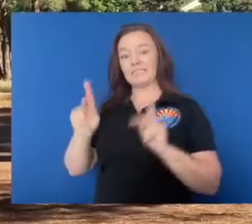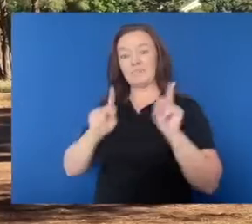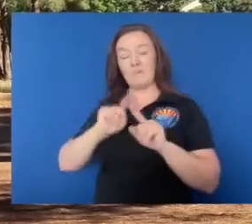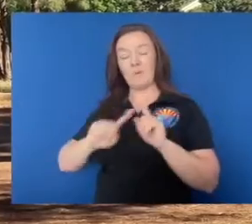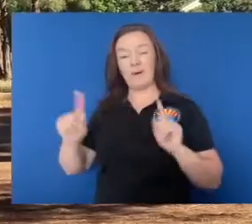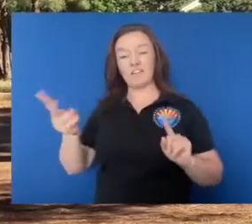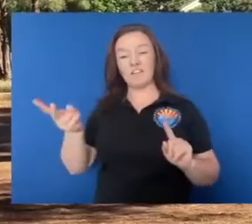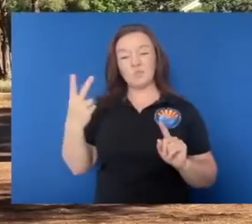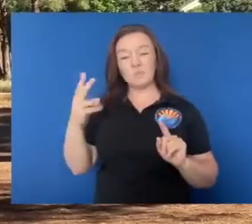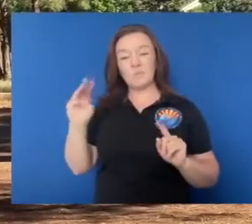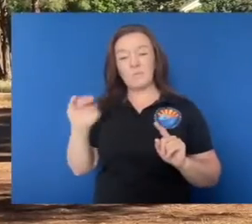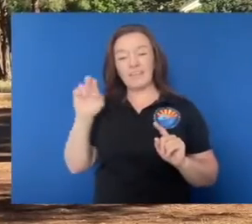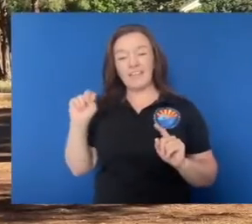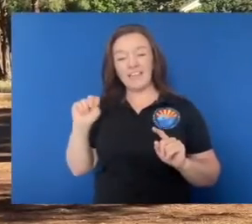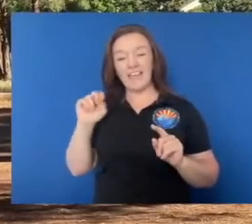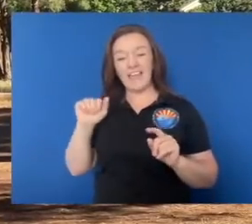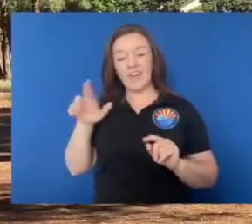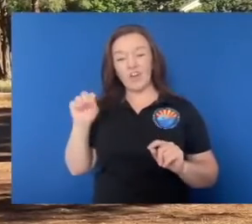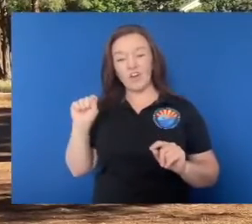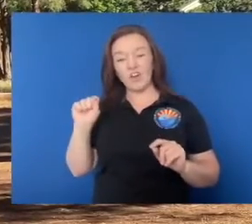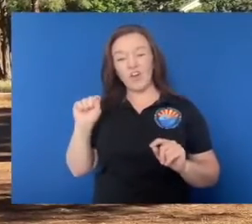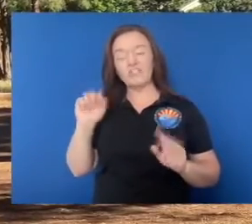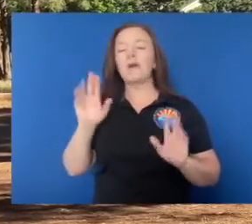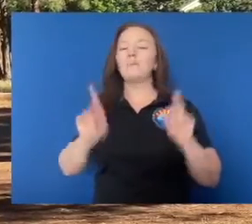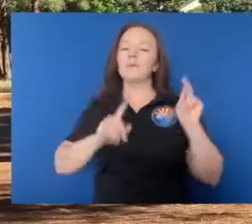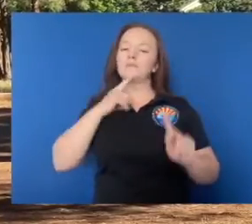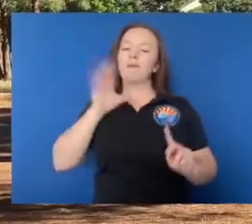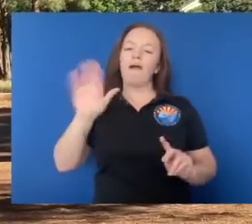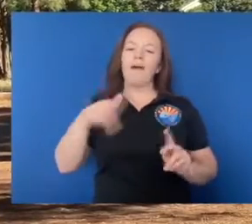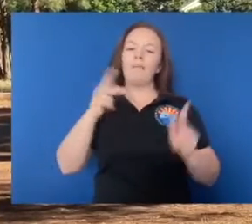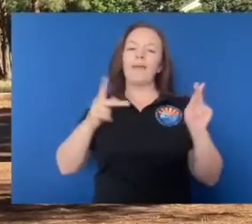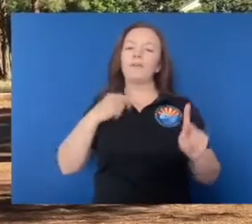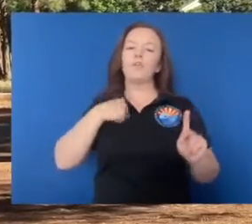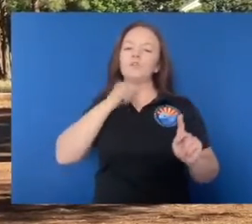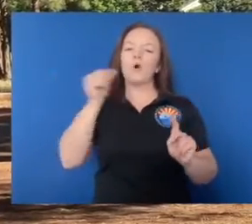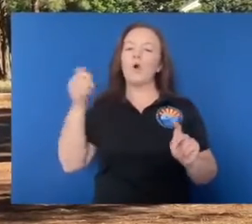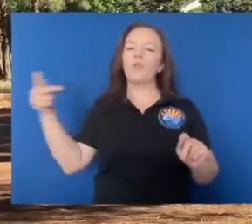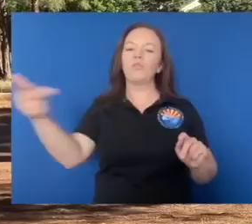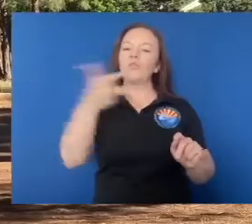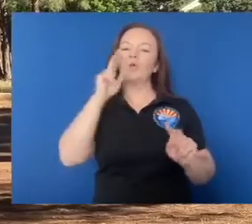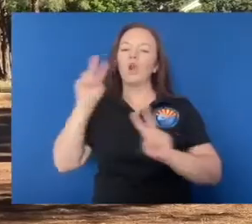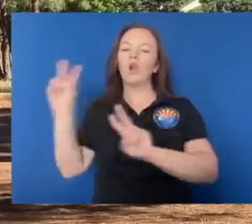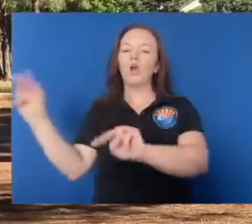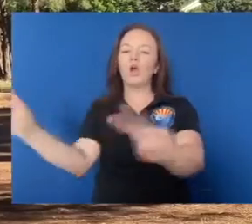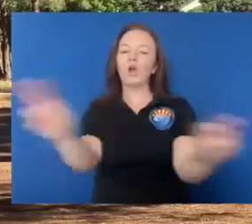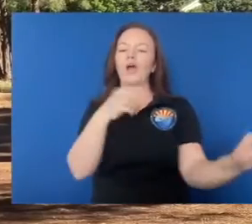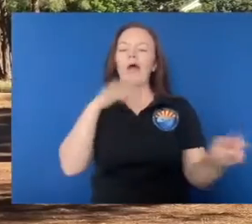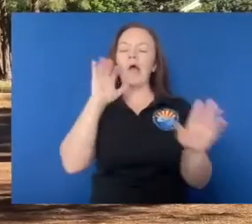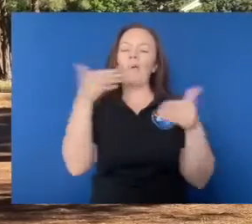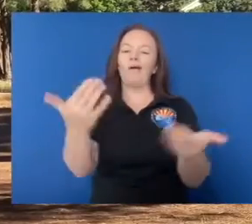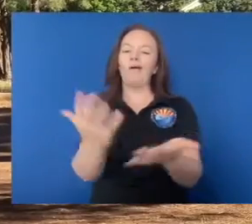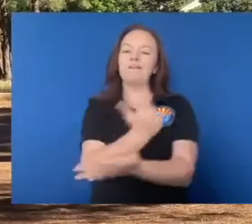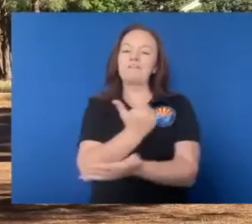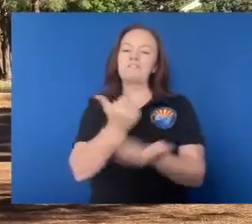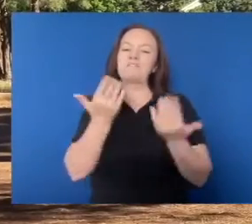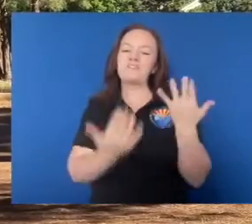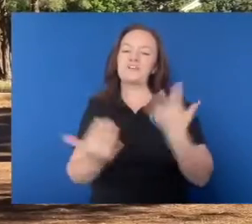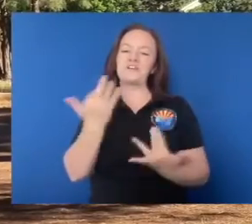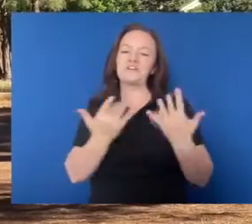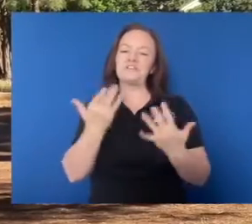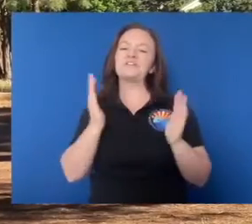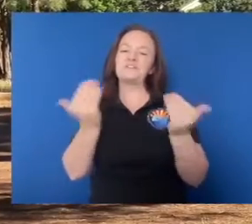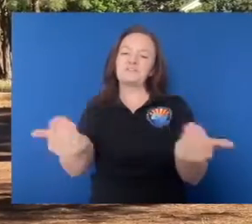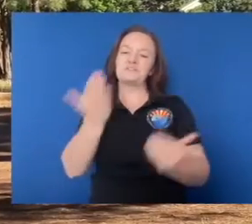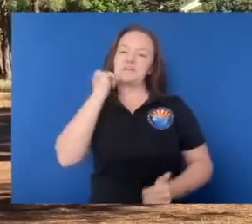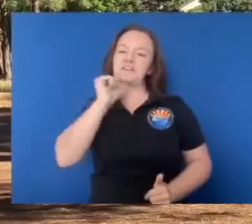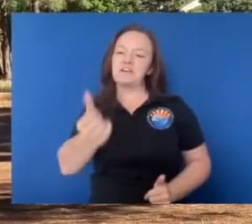So when people say, well, I never see anybody patrol. So I'm just going to do this fire and I'll take my chances. What would you say to